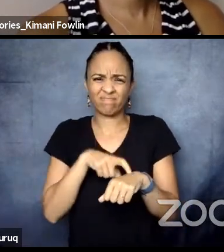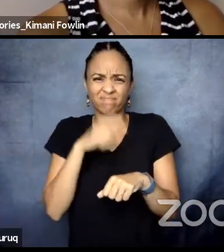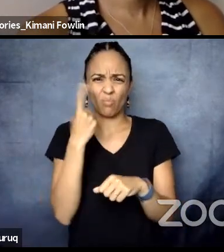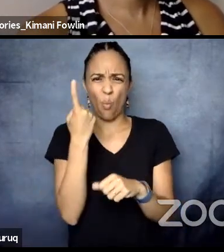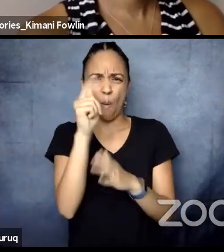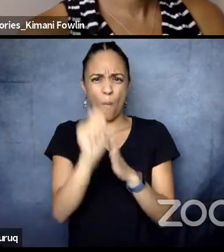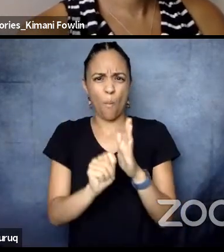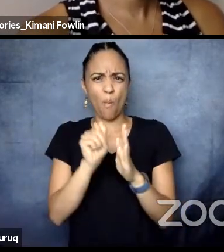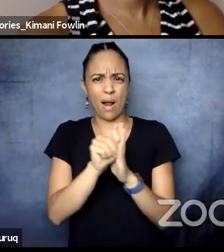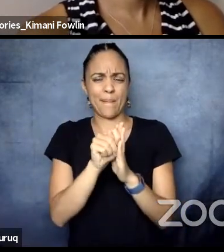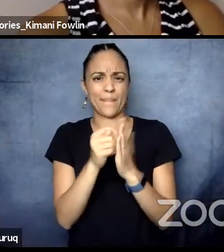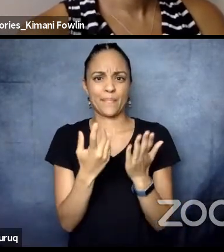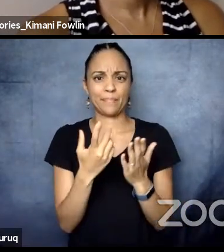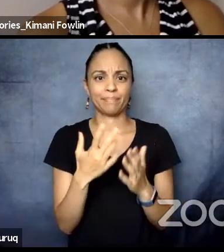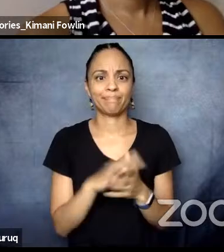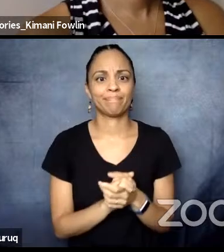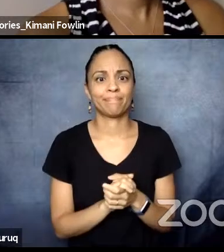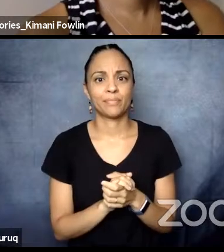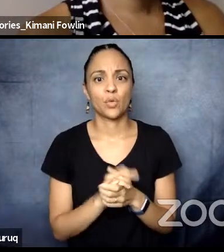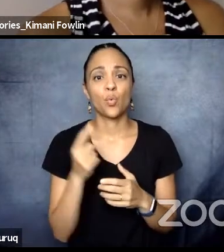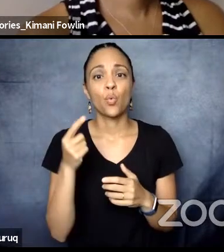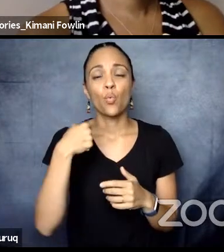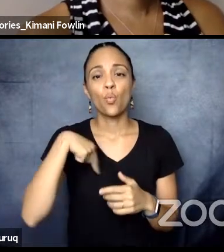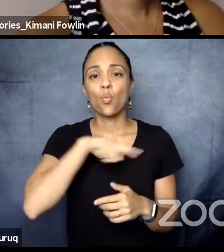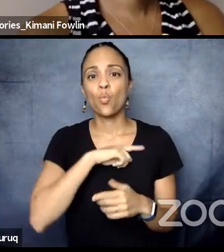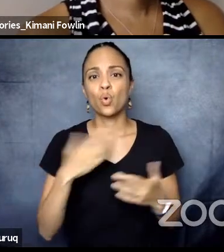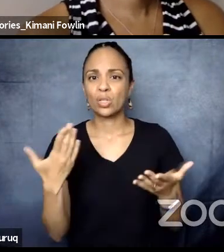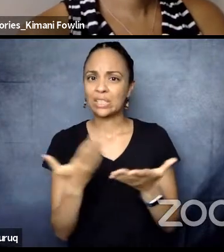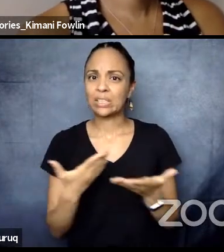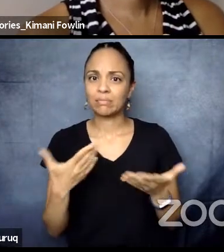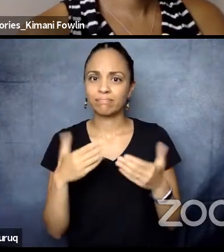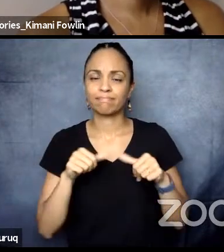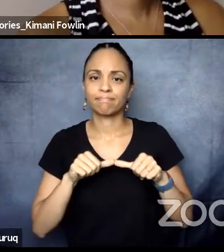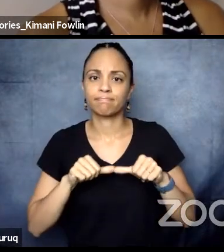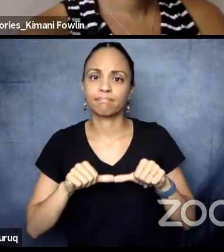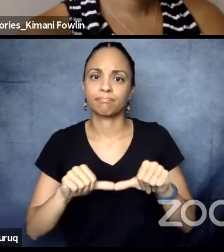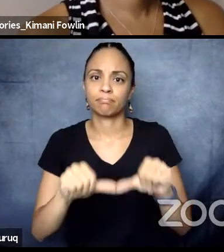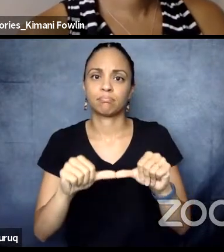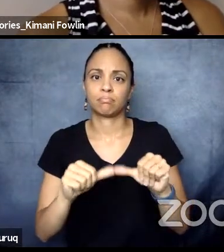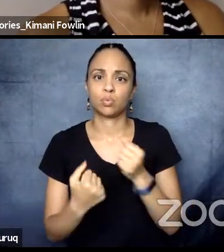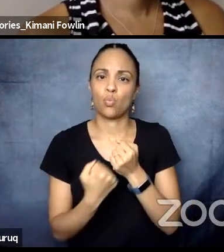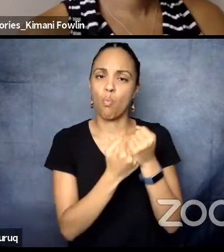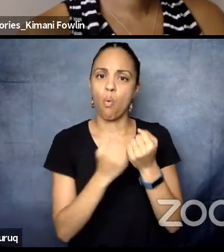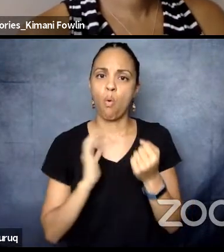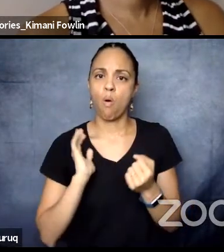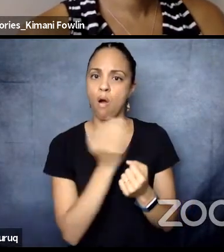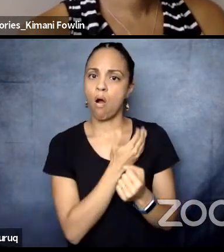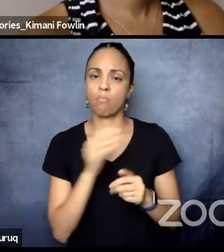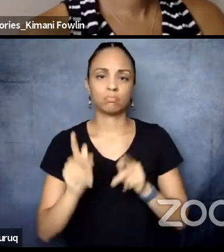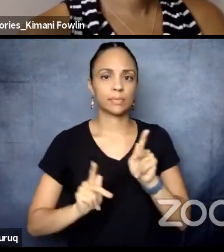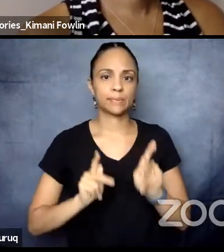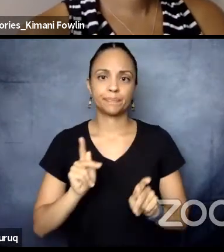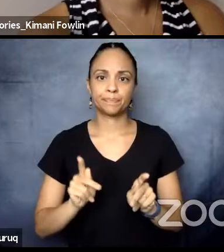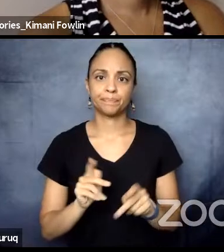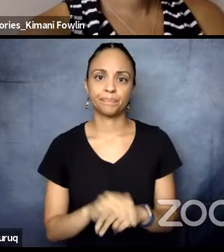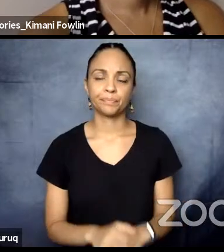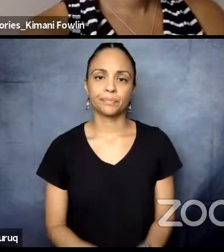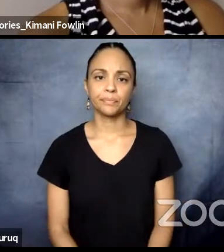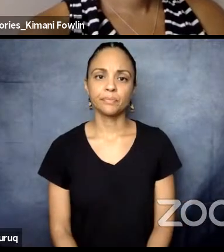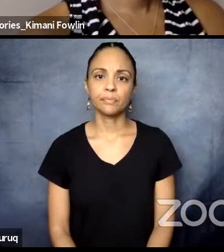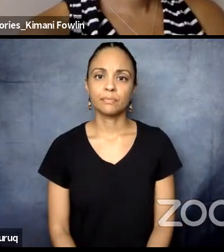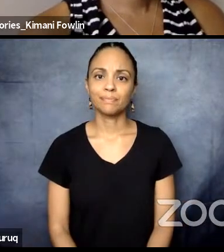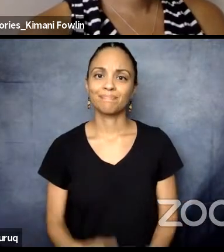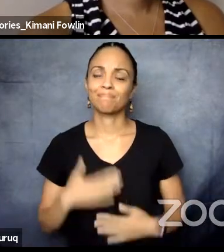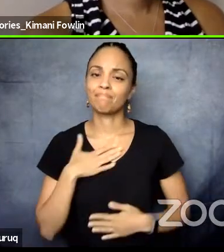Dot, dot, dot. These are our people. So, inhale and